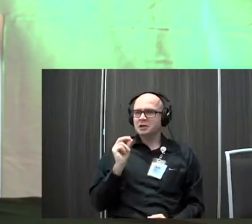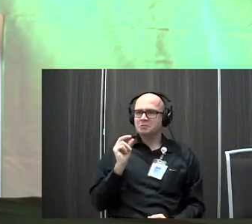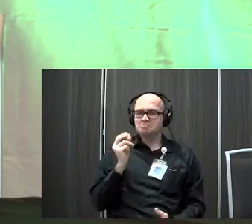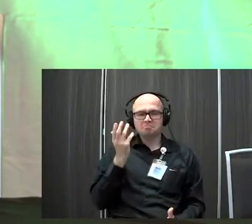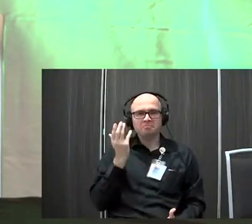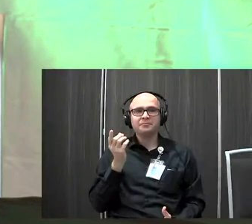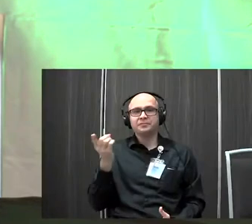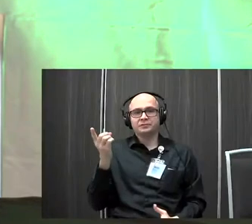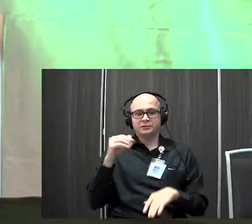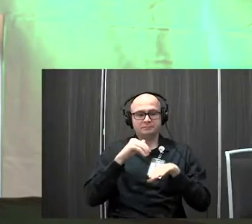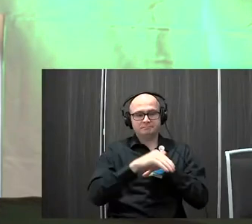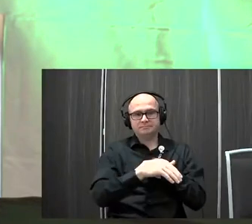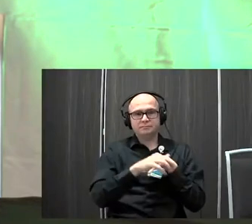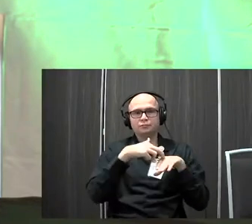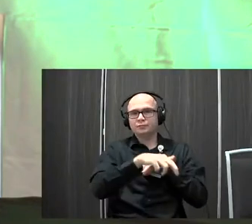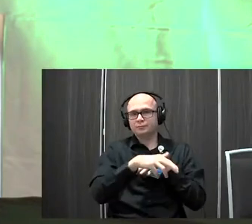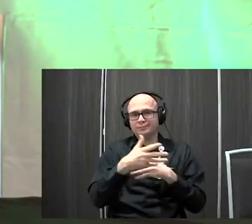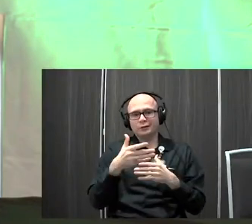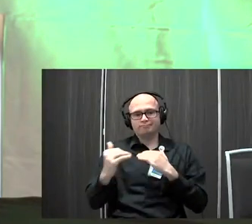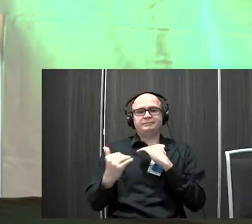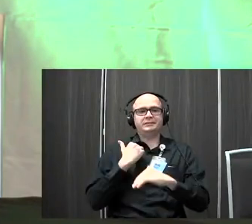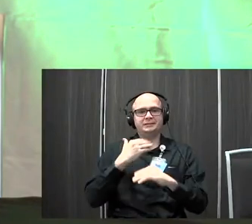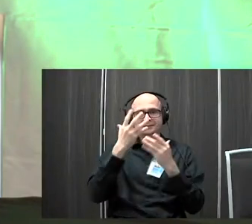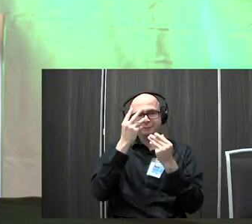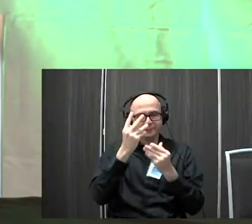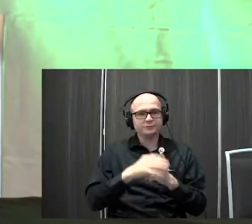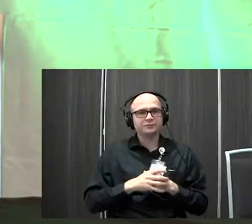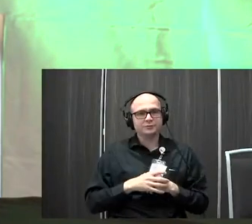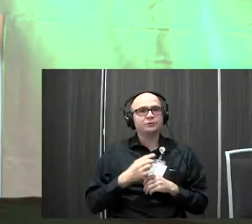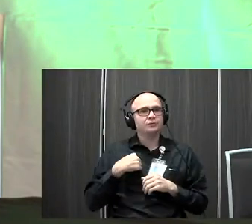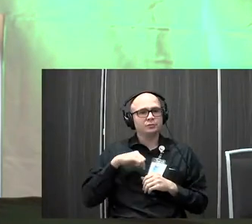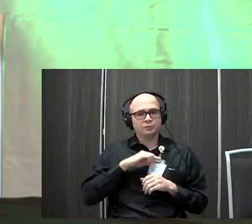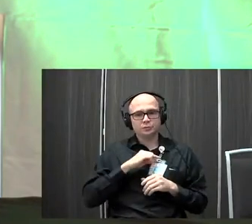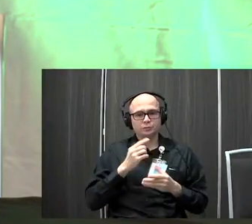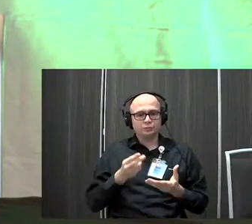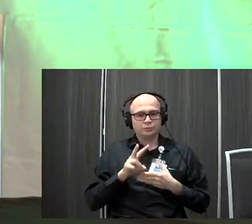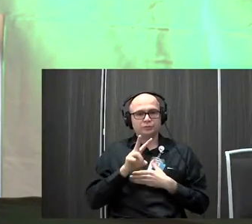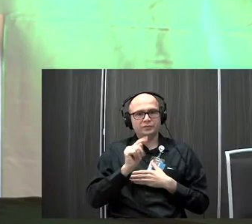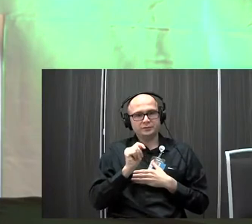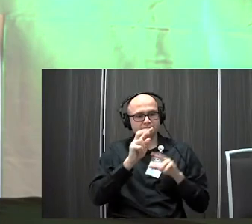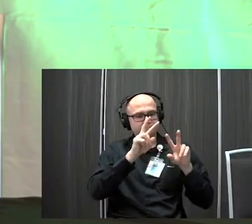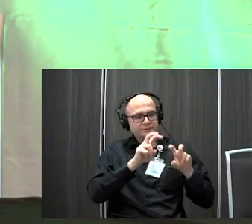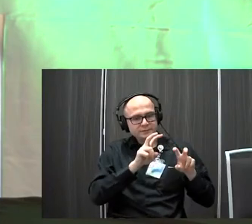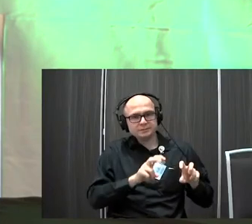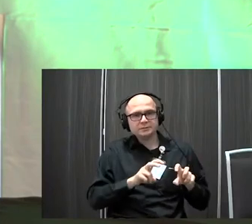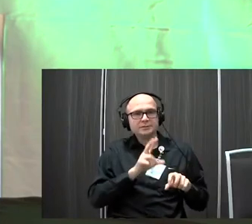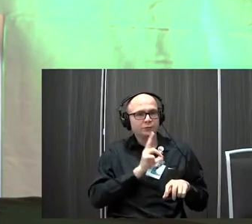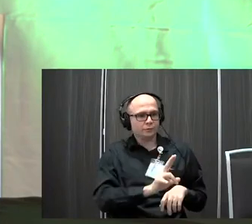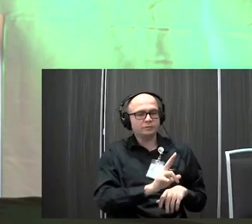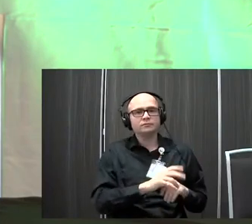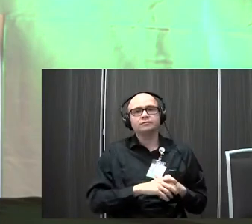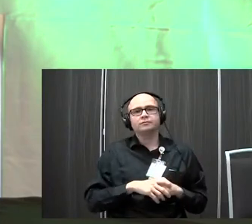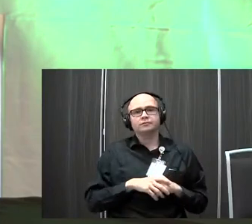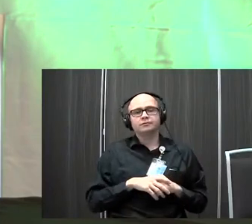So she sent us, um, the information and we, um, were able to get a vestibular assessment. Um, I think he was three years old,